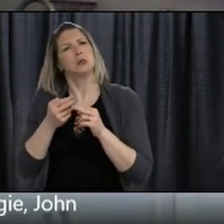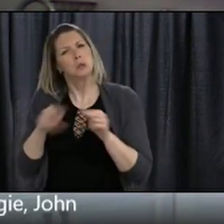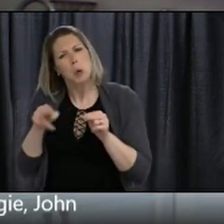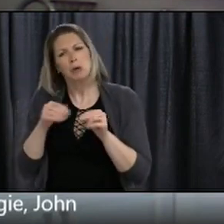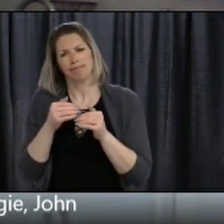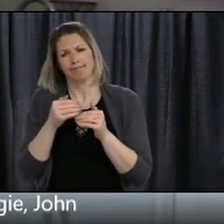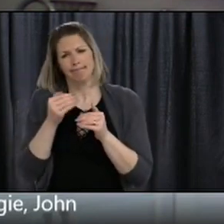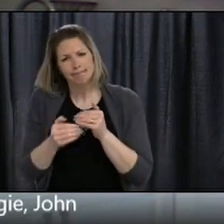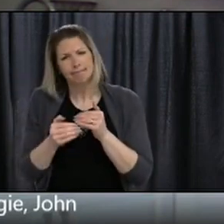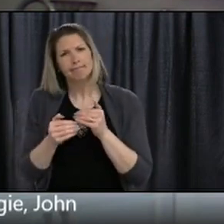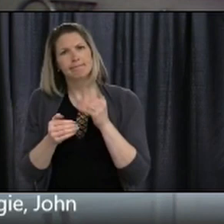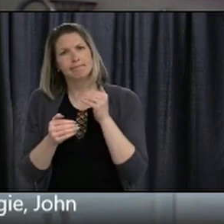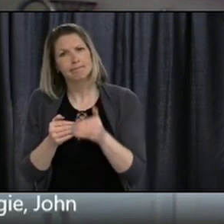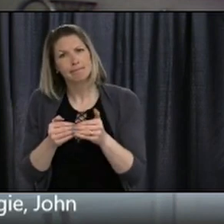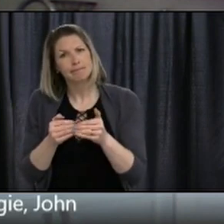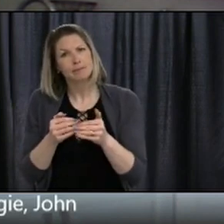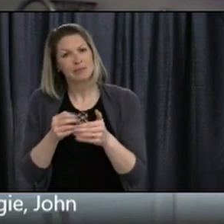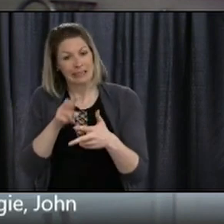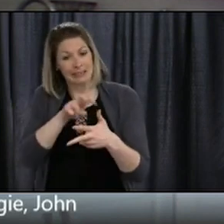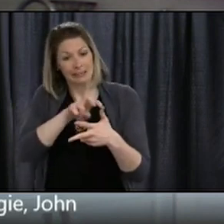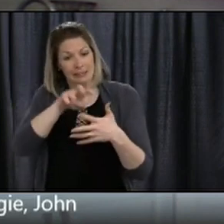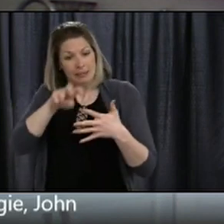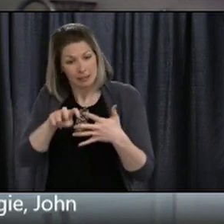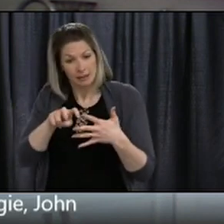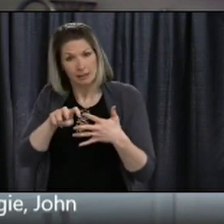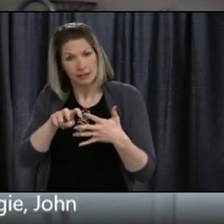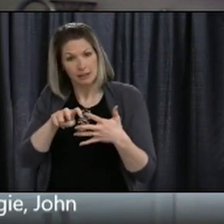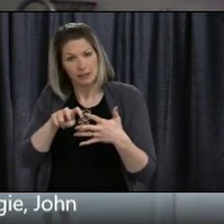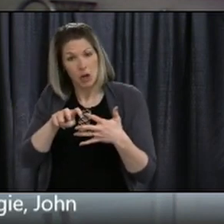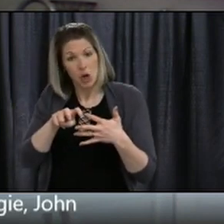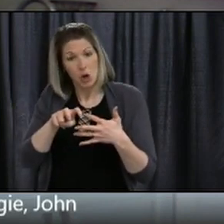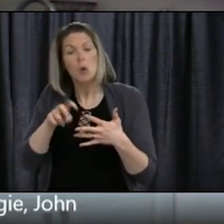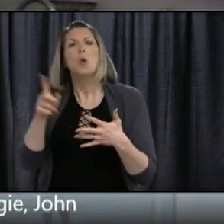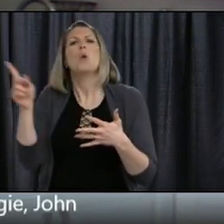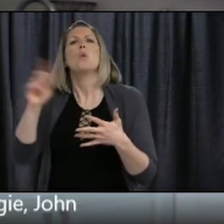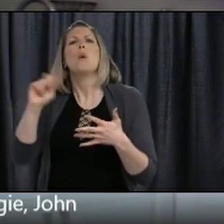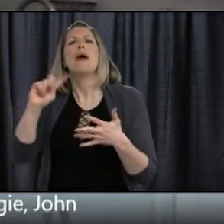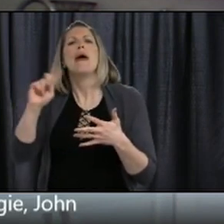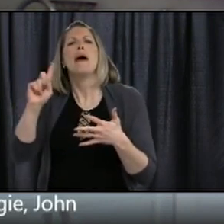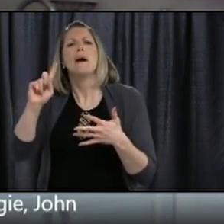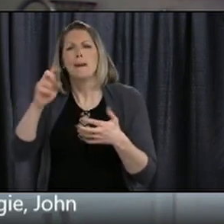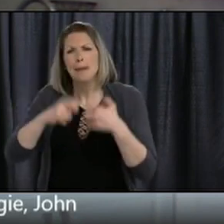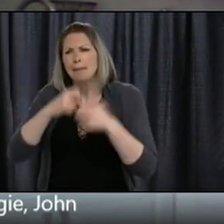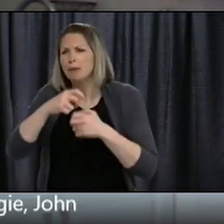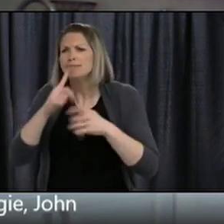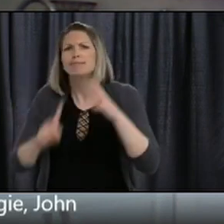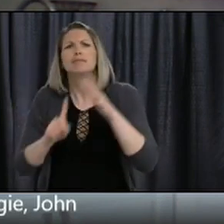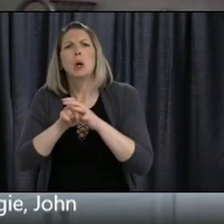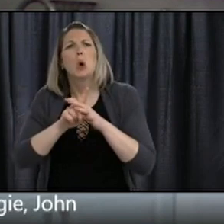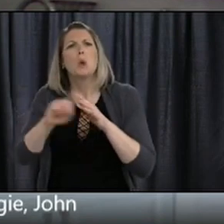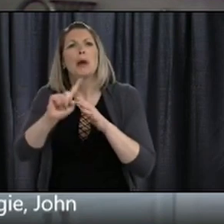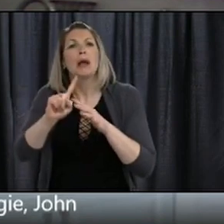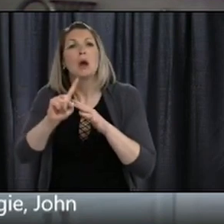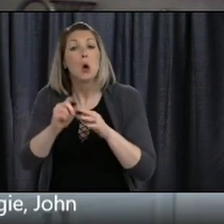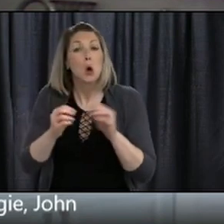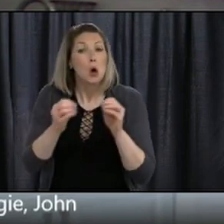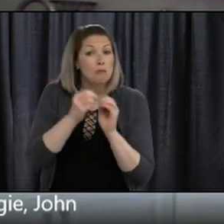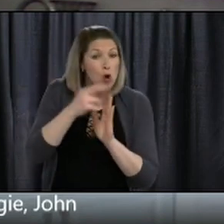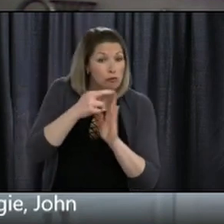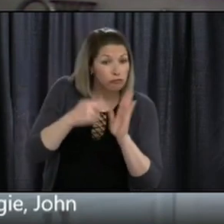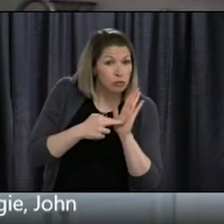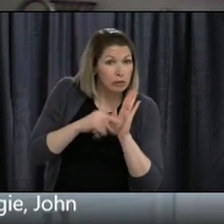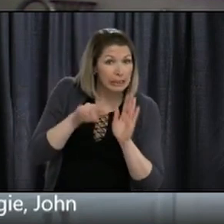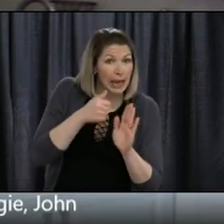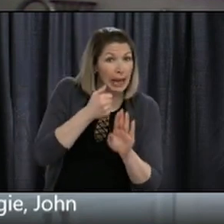a problem with progress, we can look to find out where that problem is, or as a safety net, at least go back to